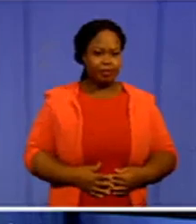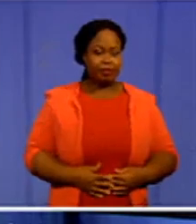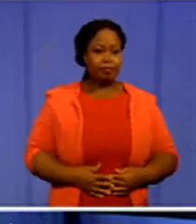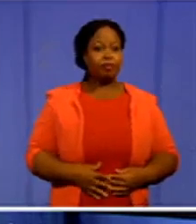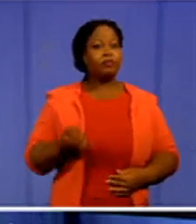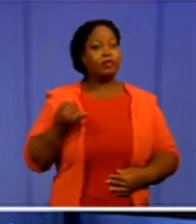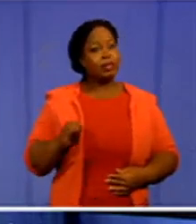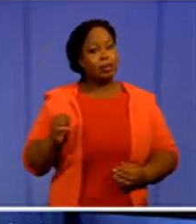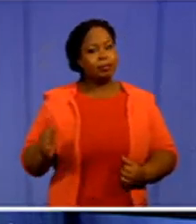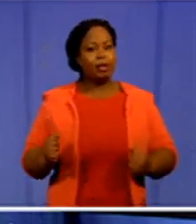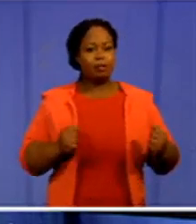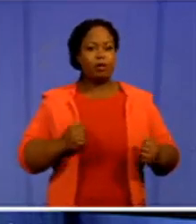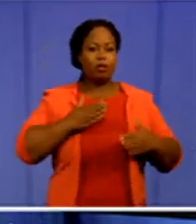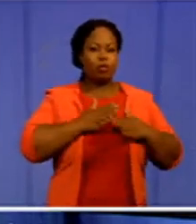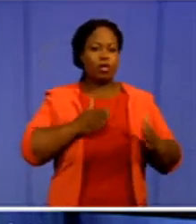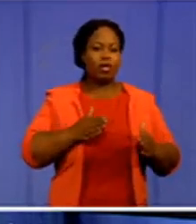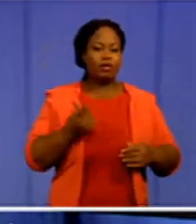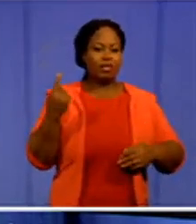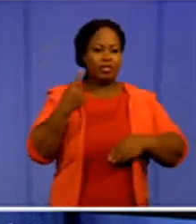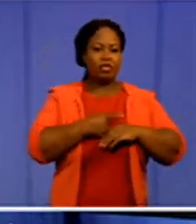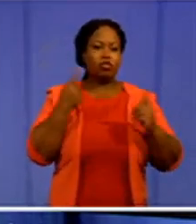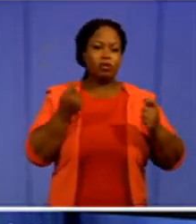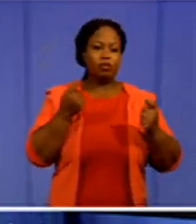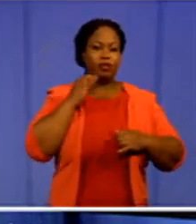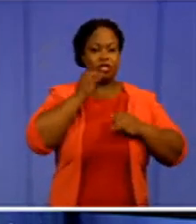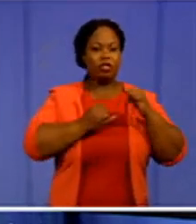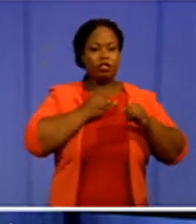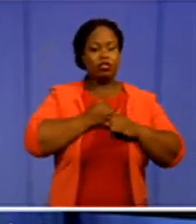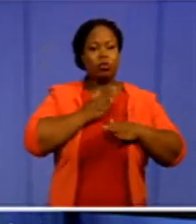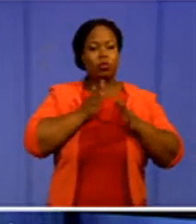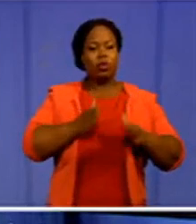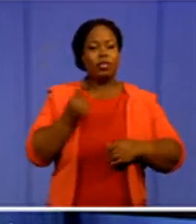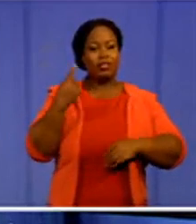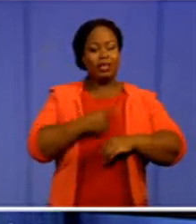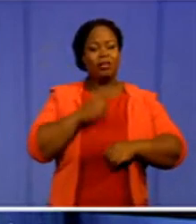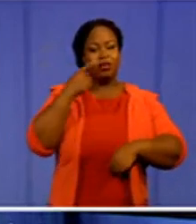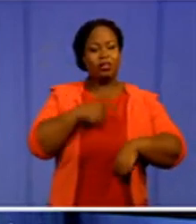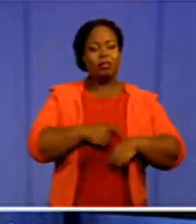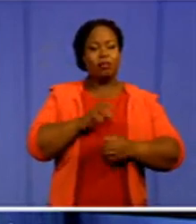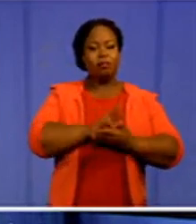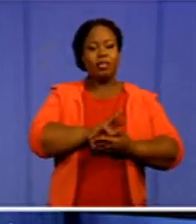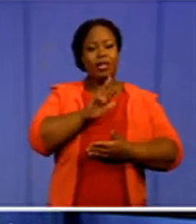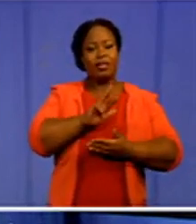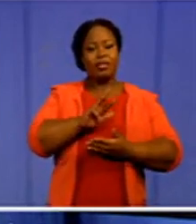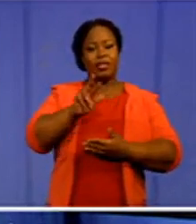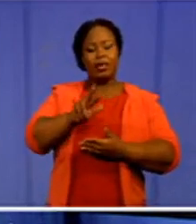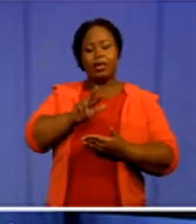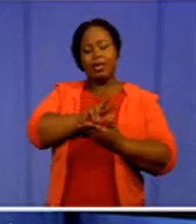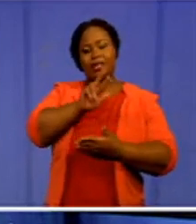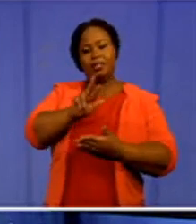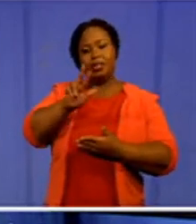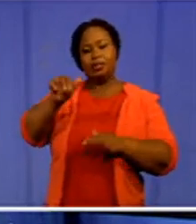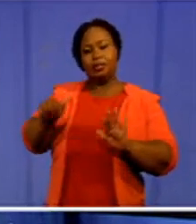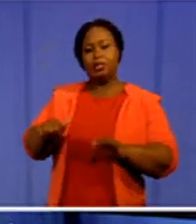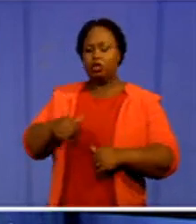Still on Workers' Day celebrations now, International Workers' Day was first marked in 1886 when workers stood